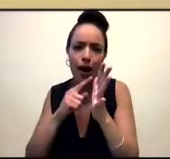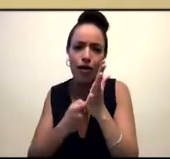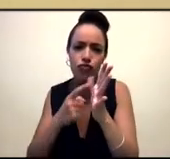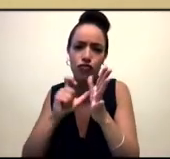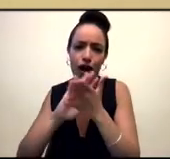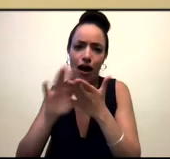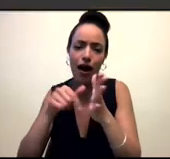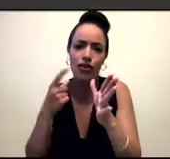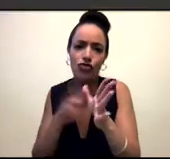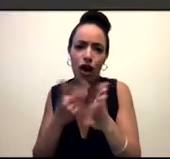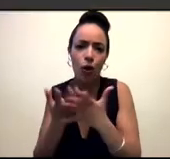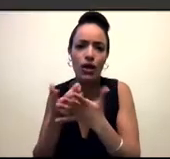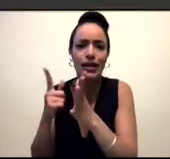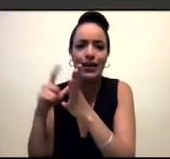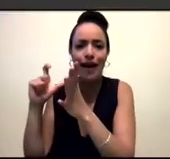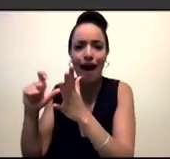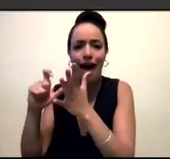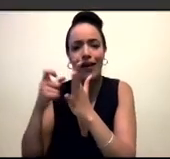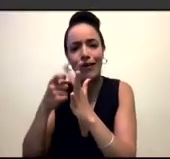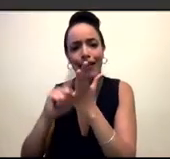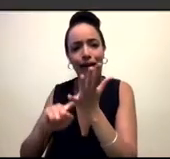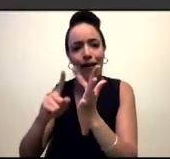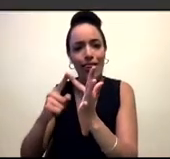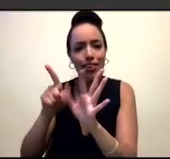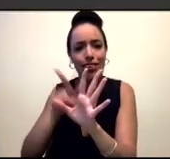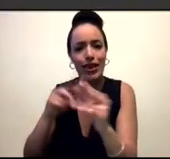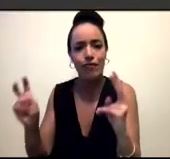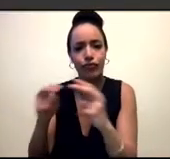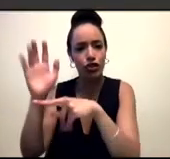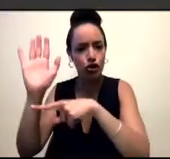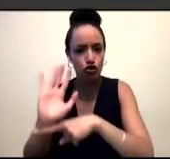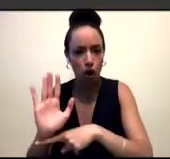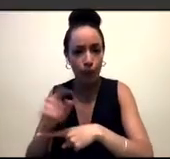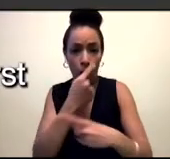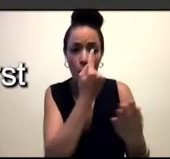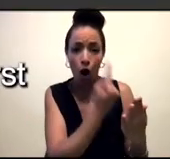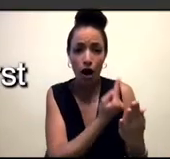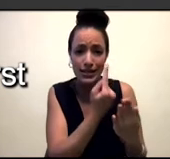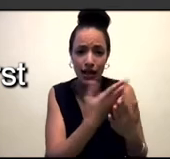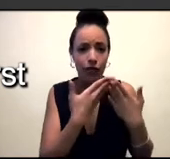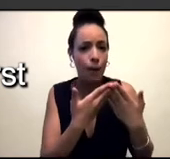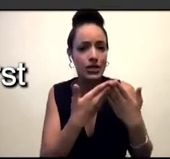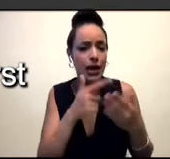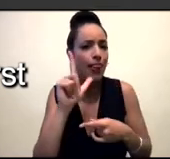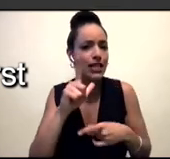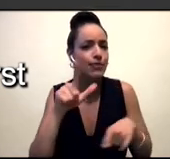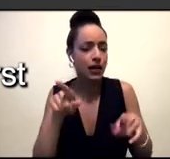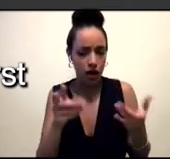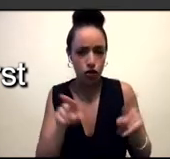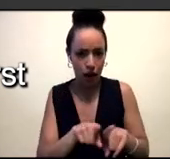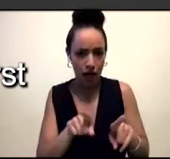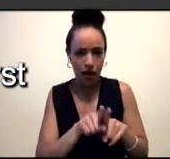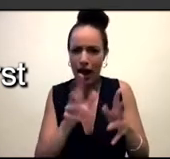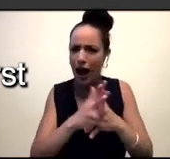is Muslim and lesbian. How did it feel to contribute to bringing that character alive on TV in the UK?